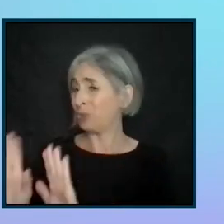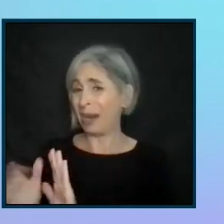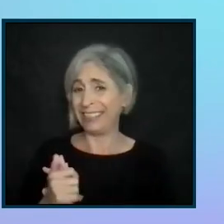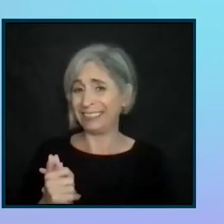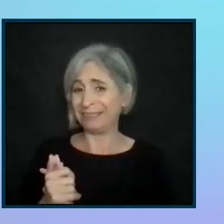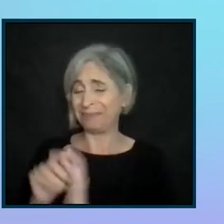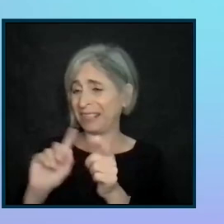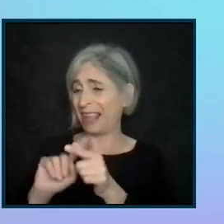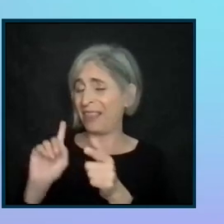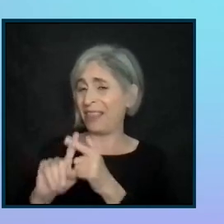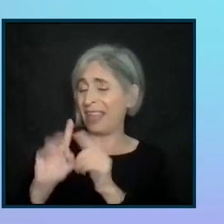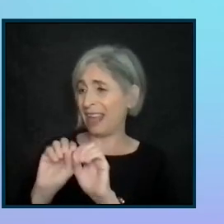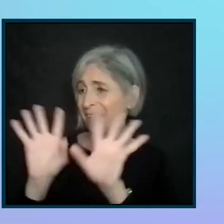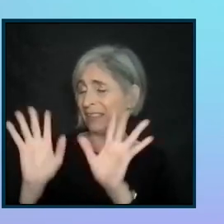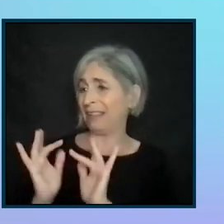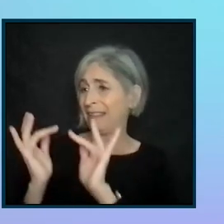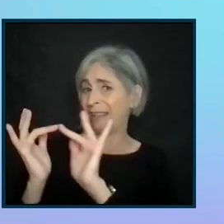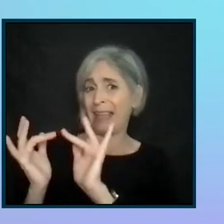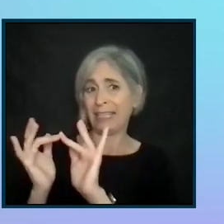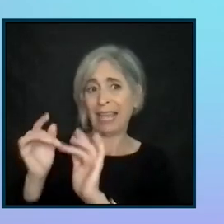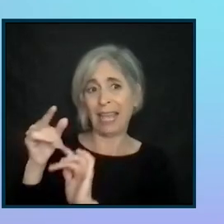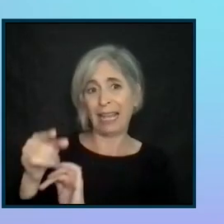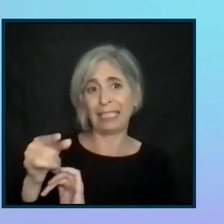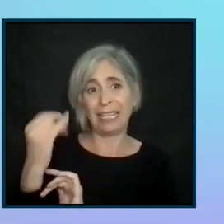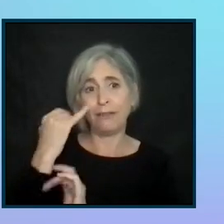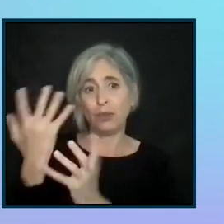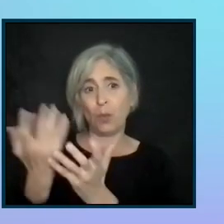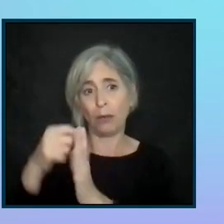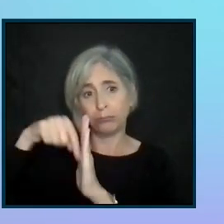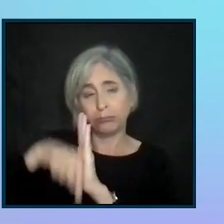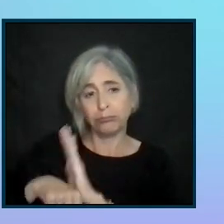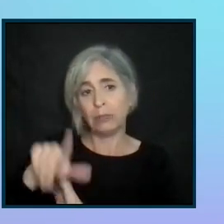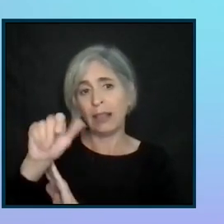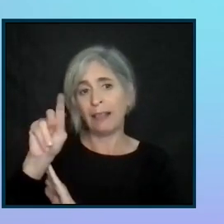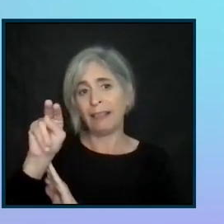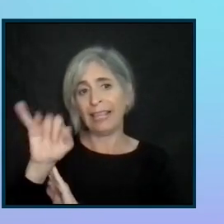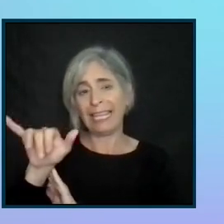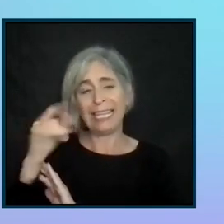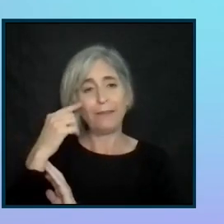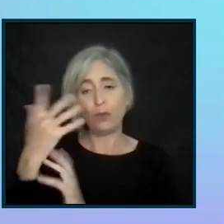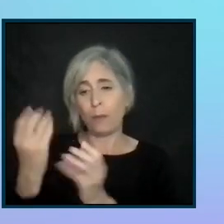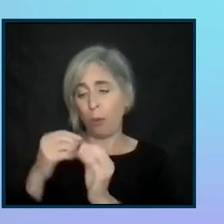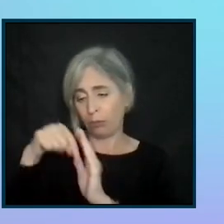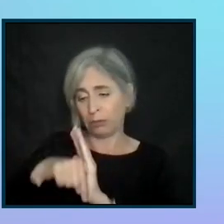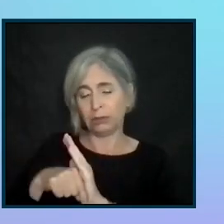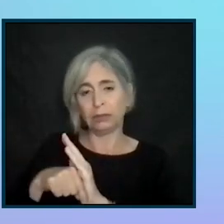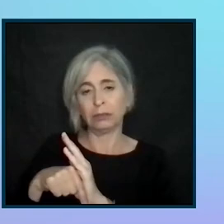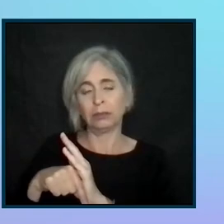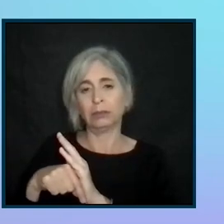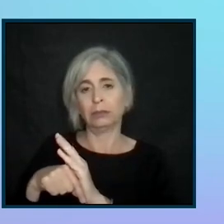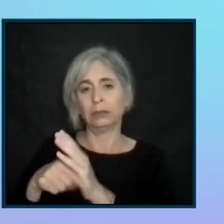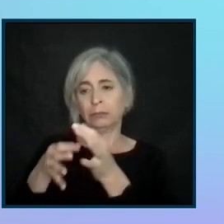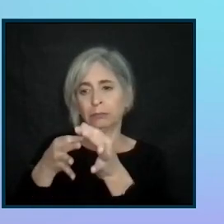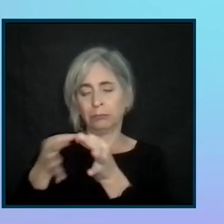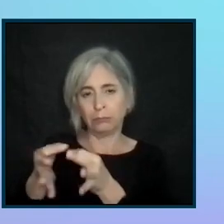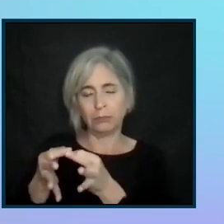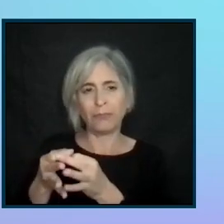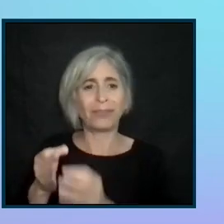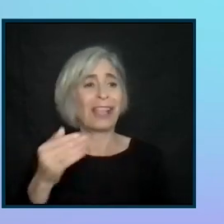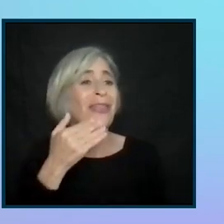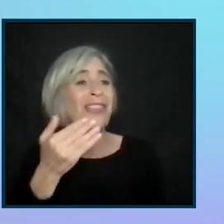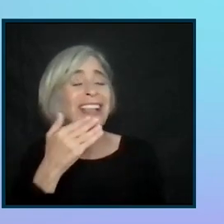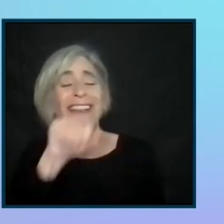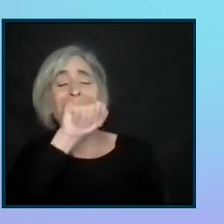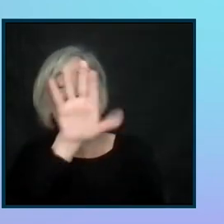And then obviously contact Lainey if we want to get into deeper answers here, as she said. Stephanie says, thanks, Lainey, loving your